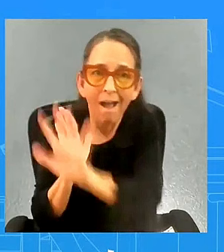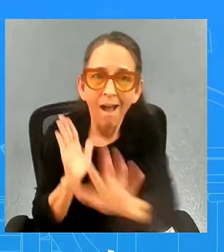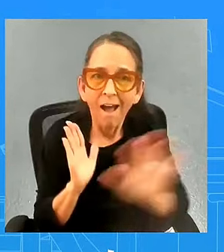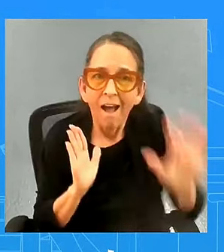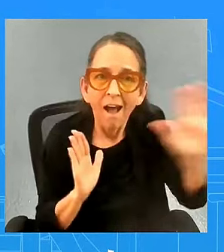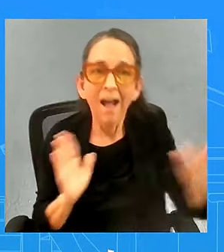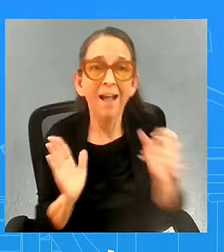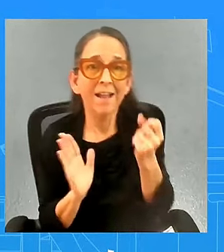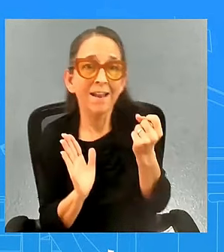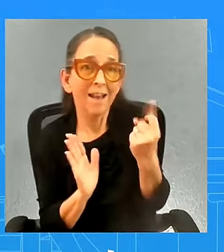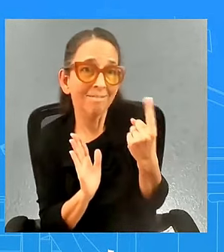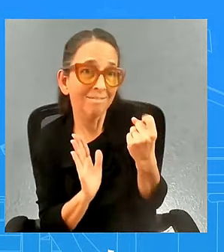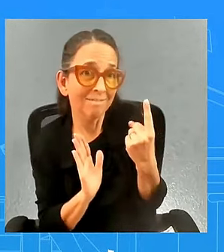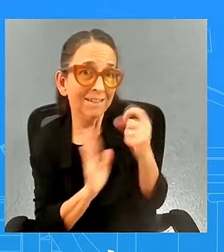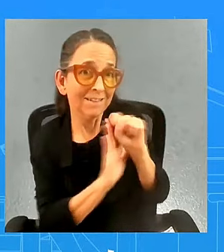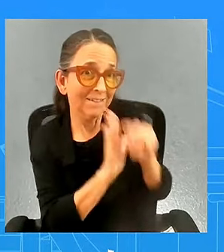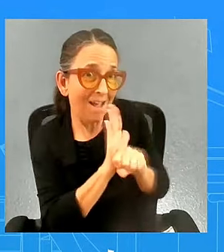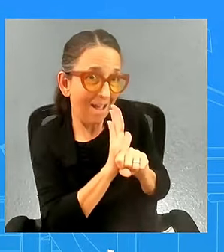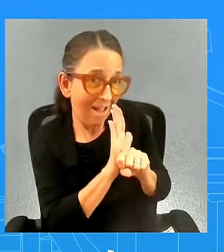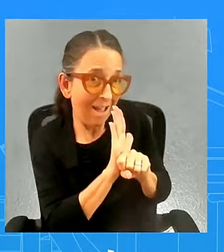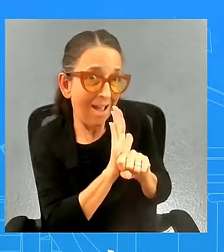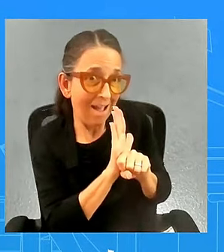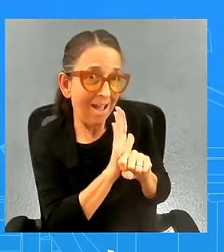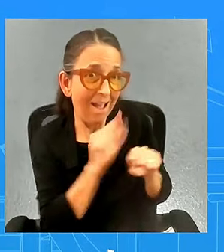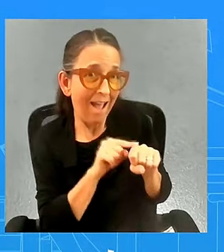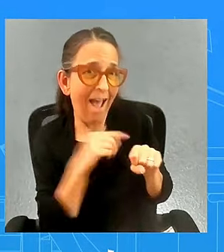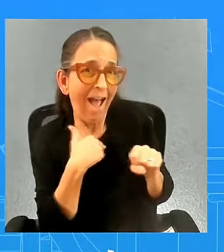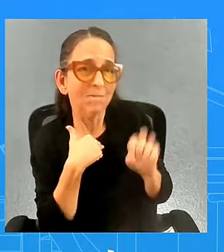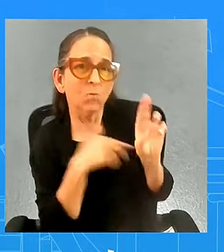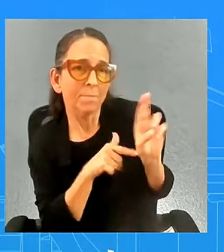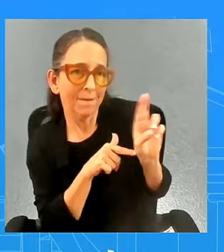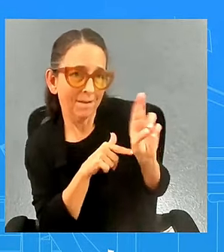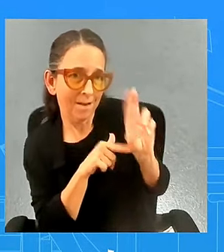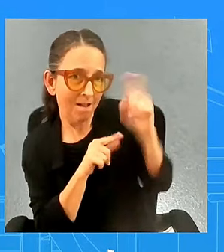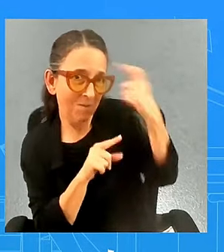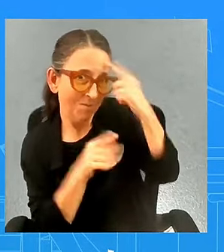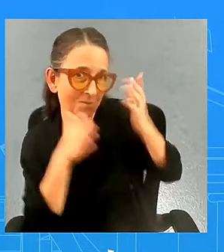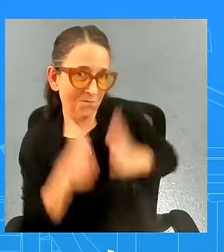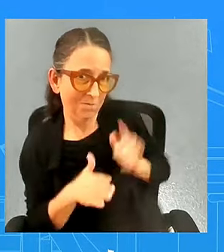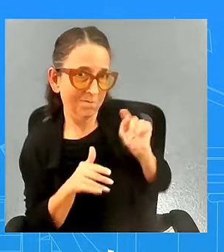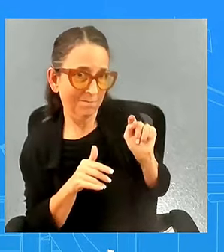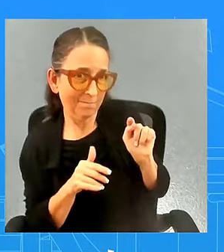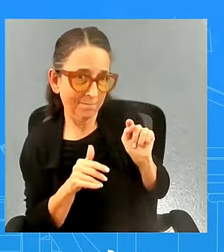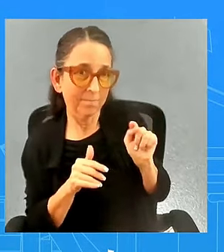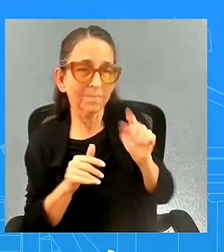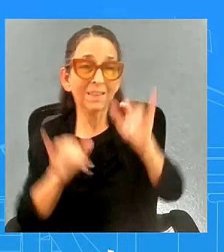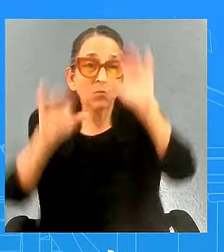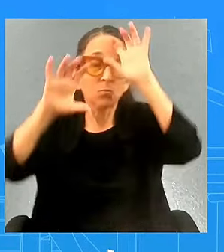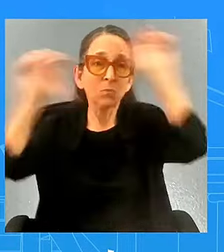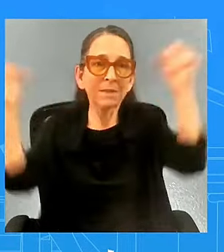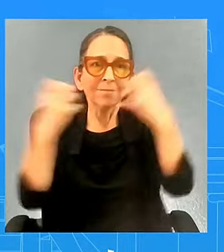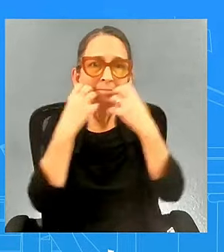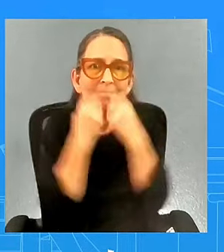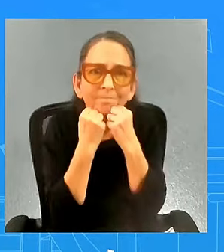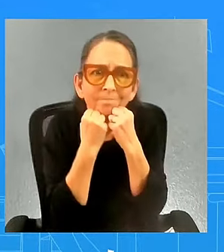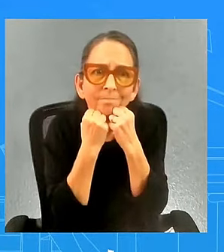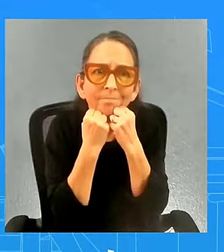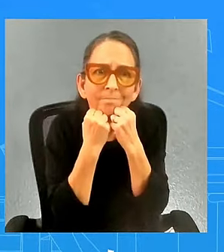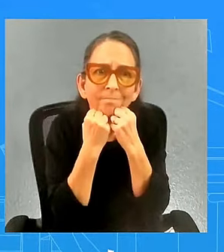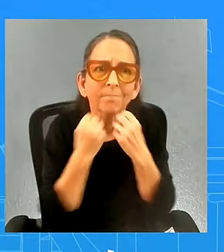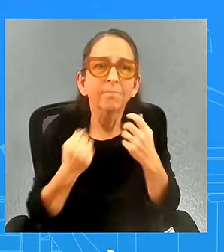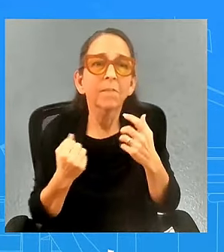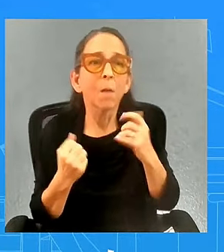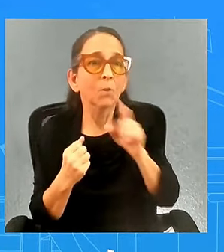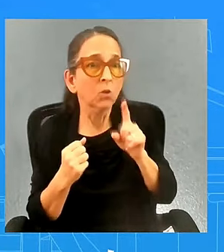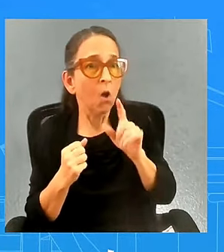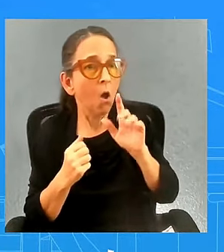uh have republican governors this is what this president cares about making sure that people who are in need get